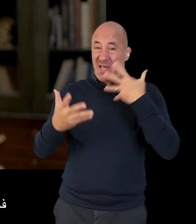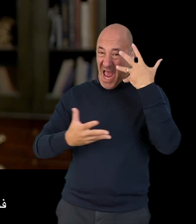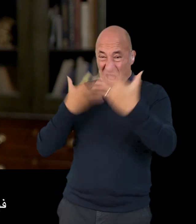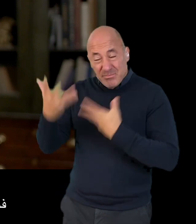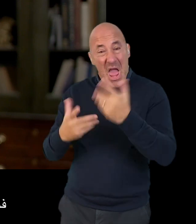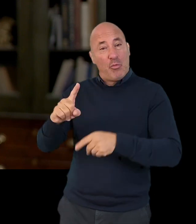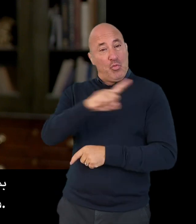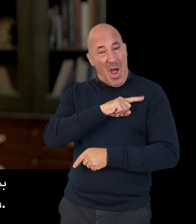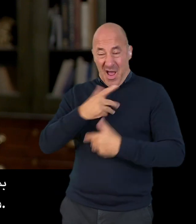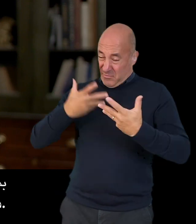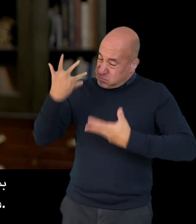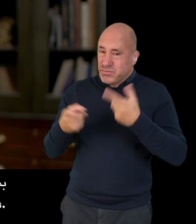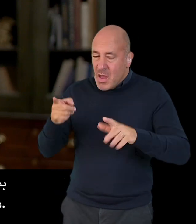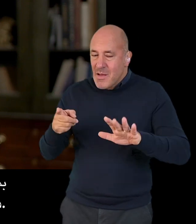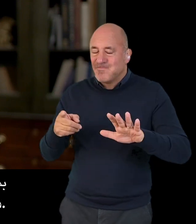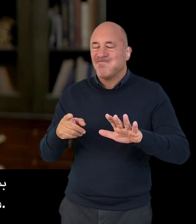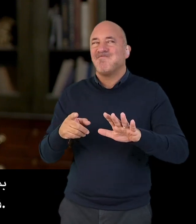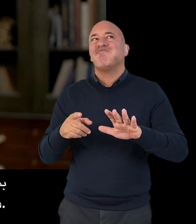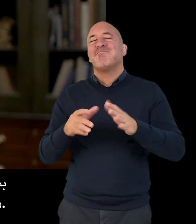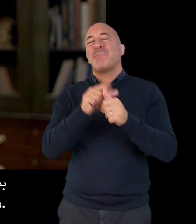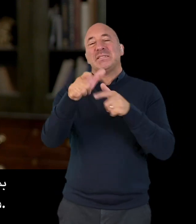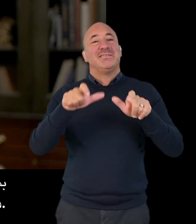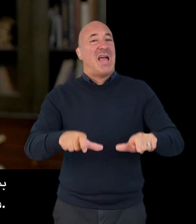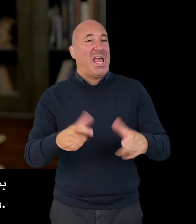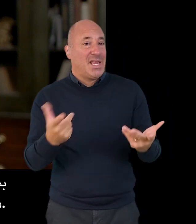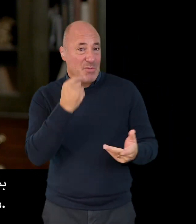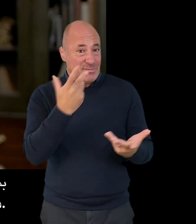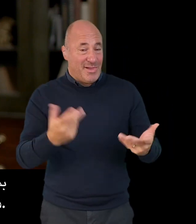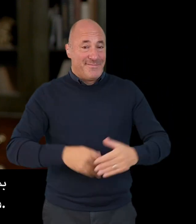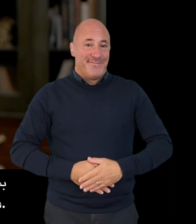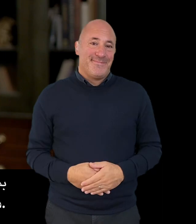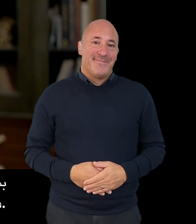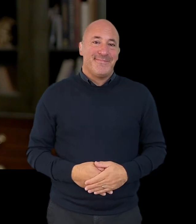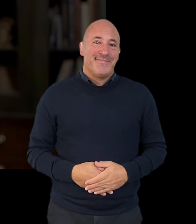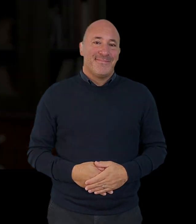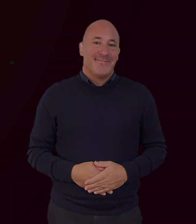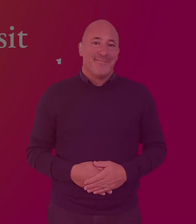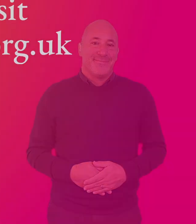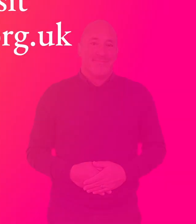you couldn't be safe by simply going somewhere else in the country away from them.